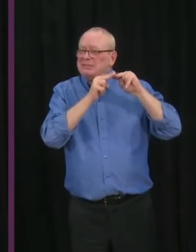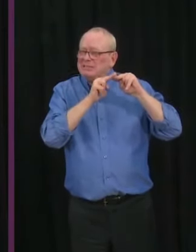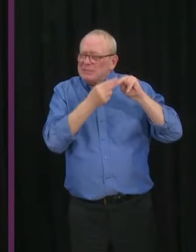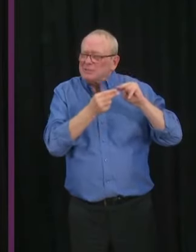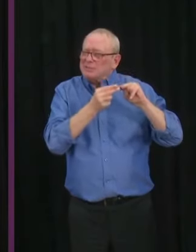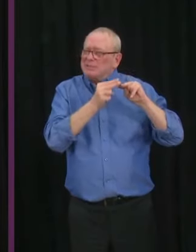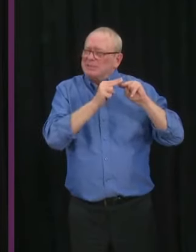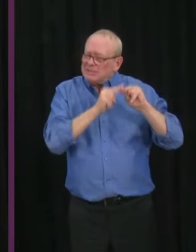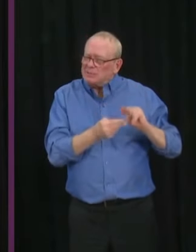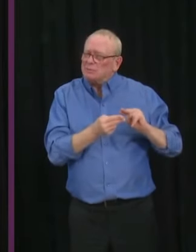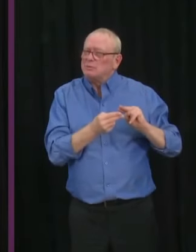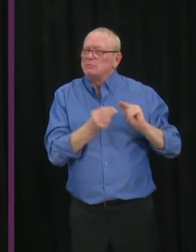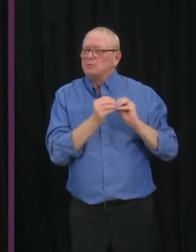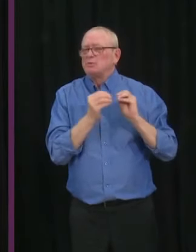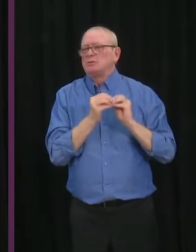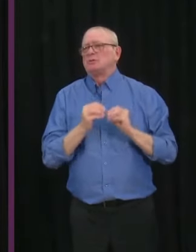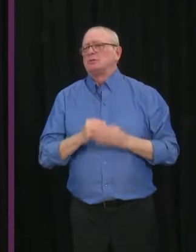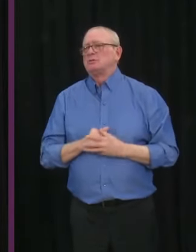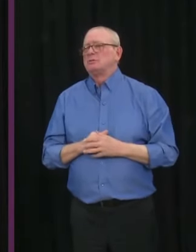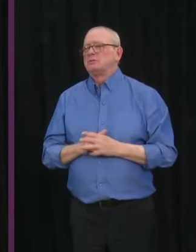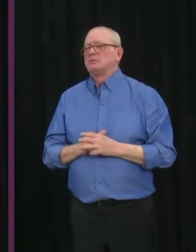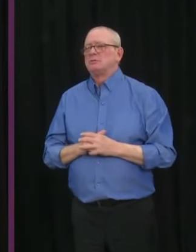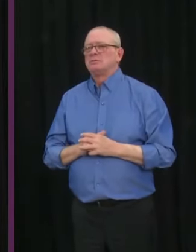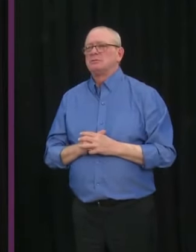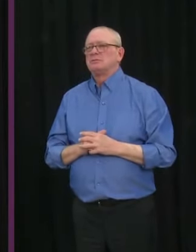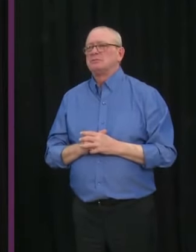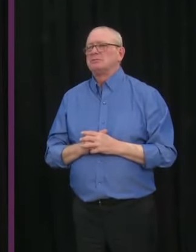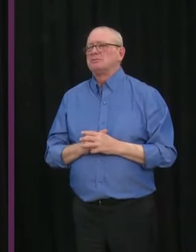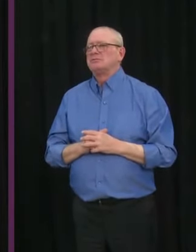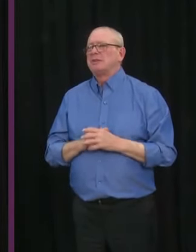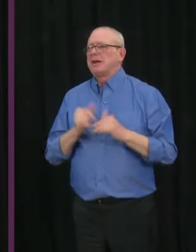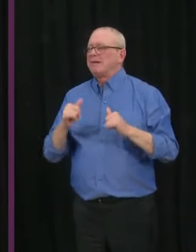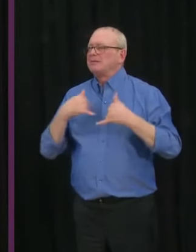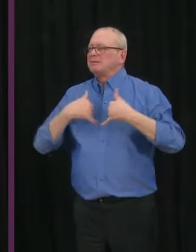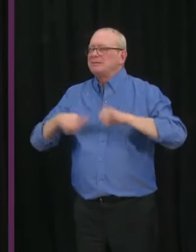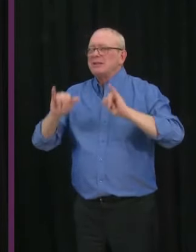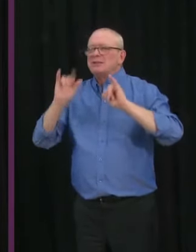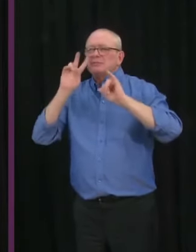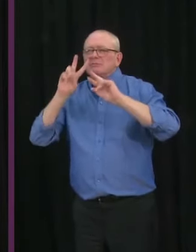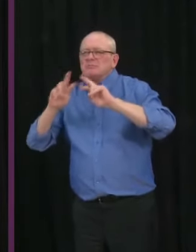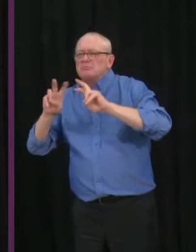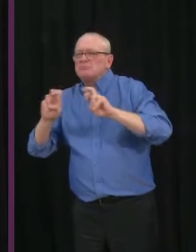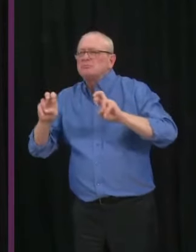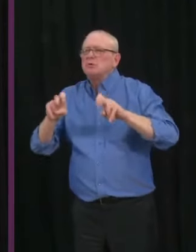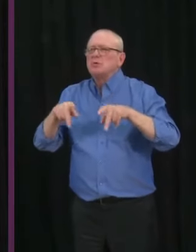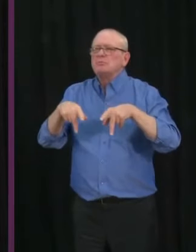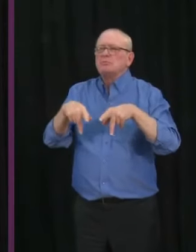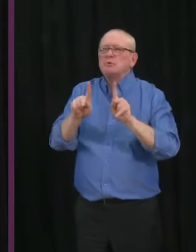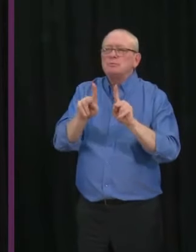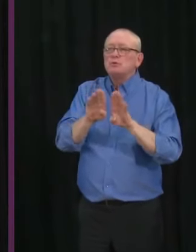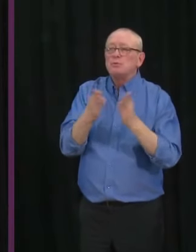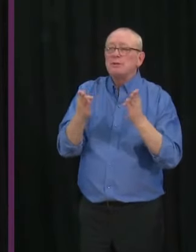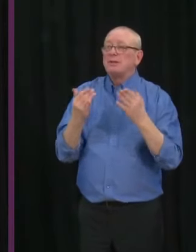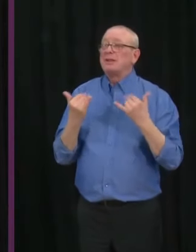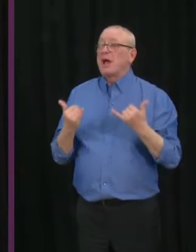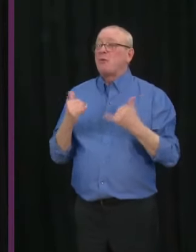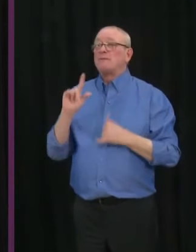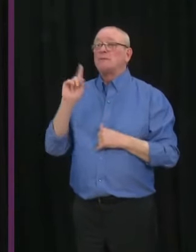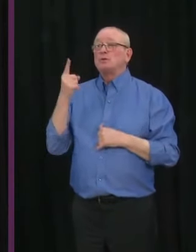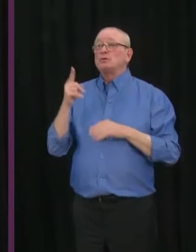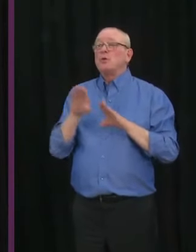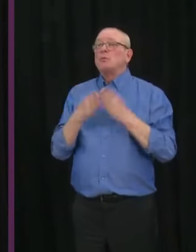of things that we might be able to ease in the future. But this first move is a test case. So, this is our